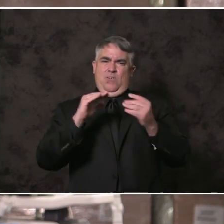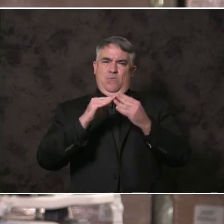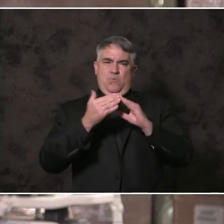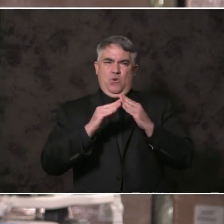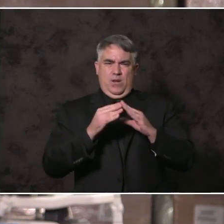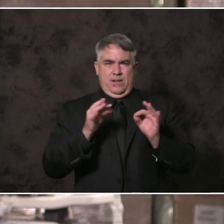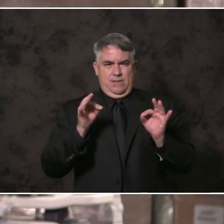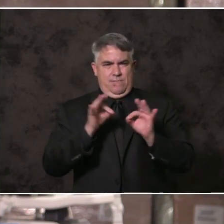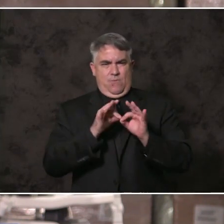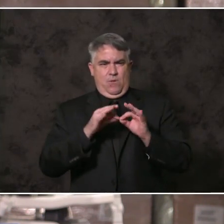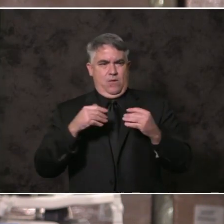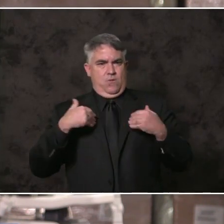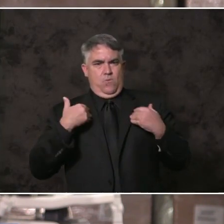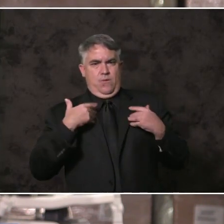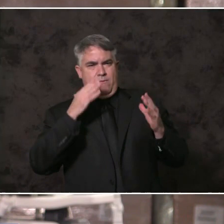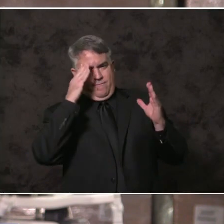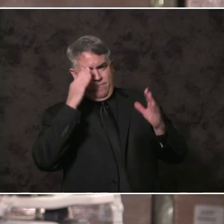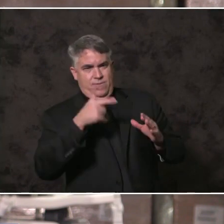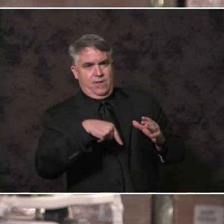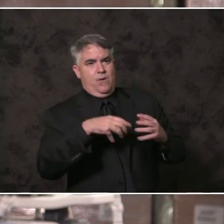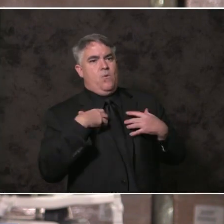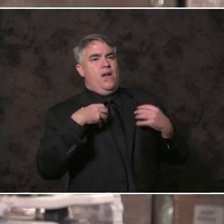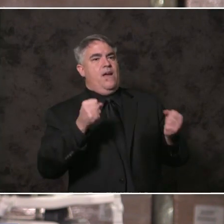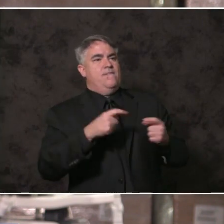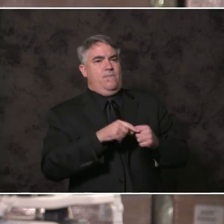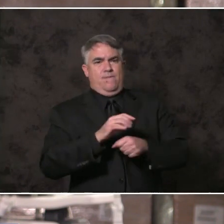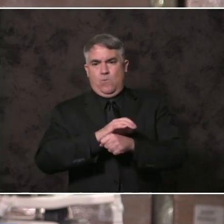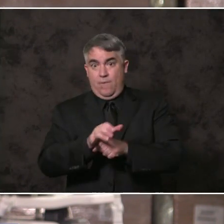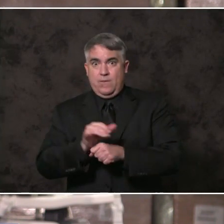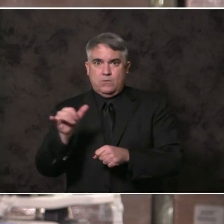and a recovery from COVID that doesn't leave our children behind.